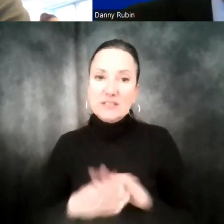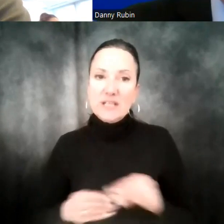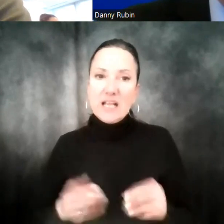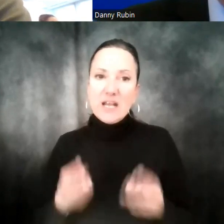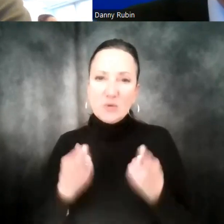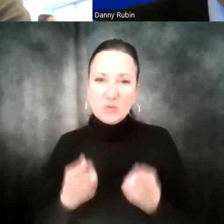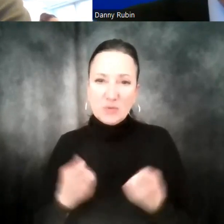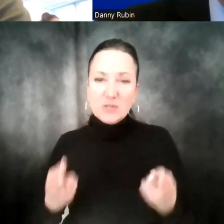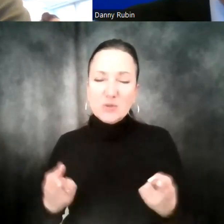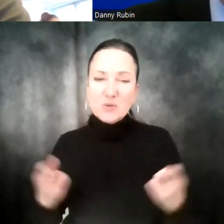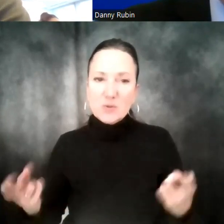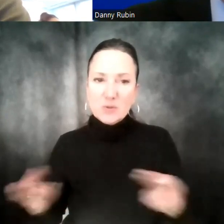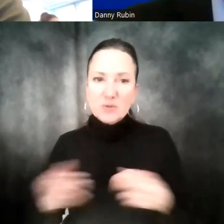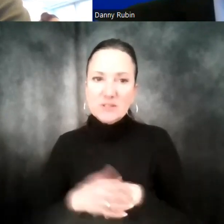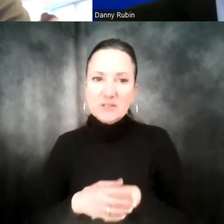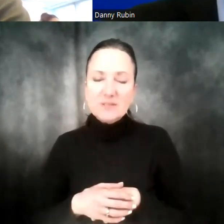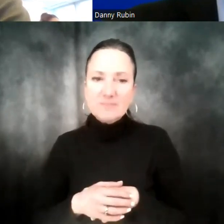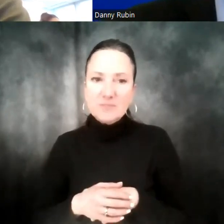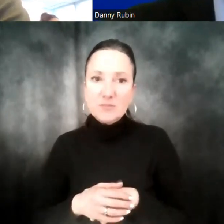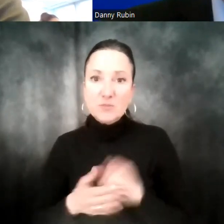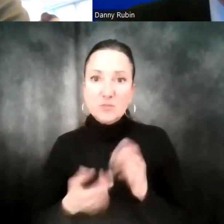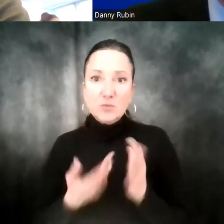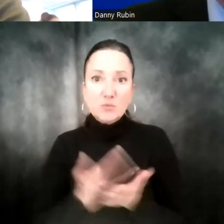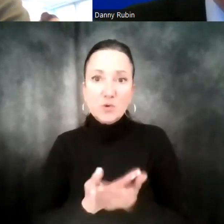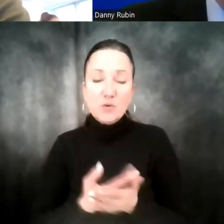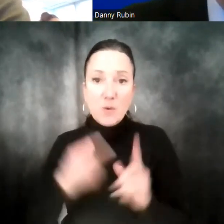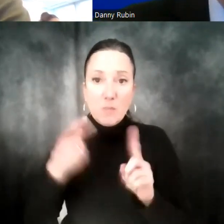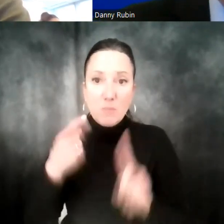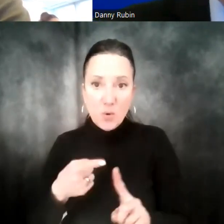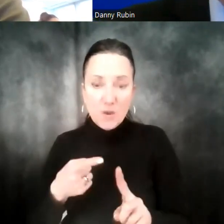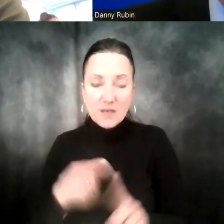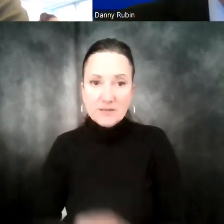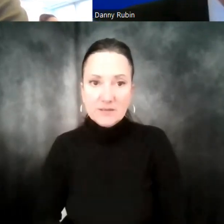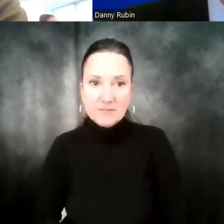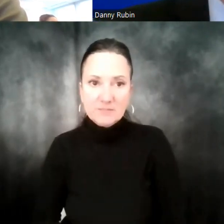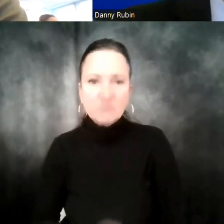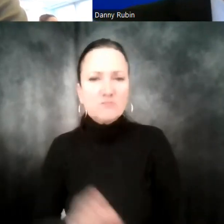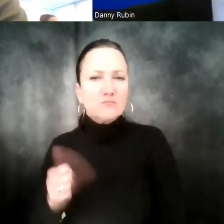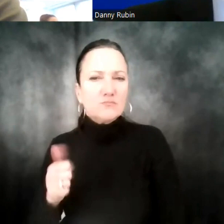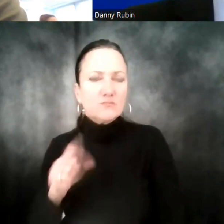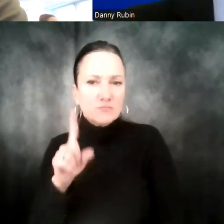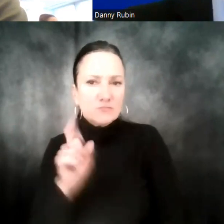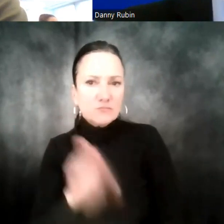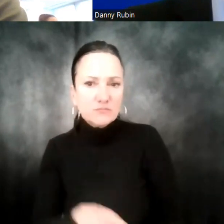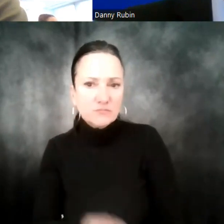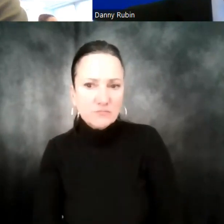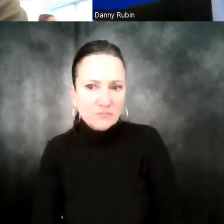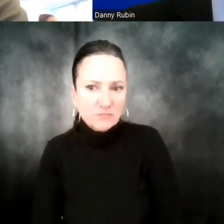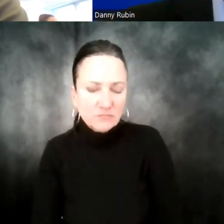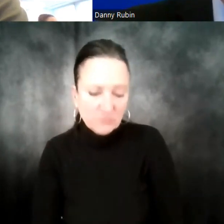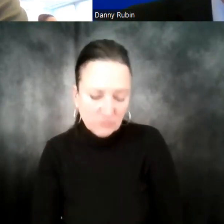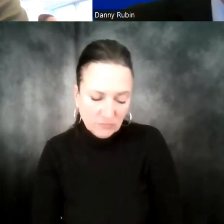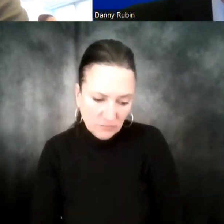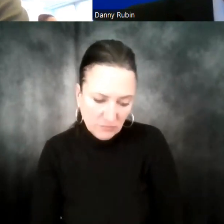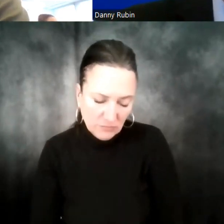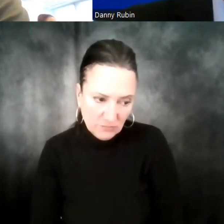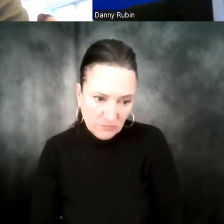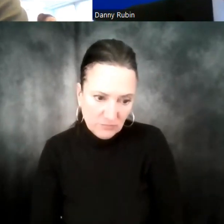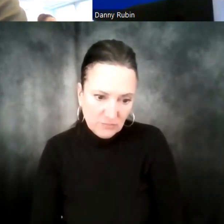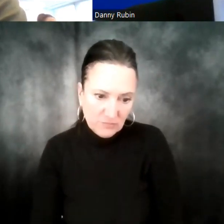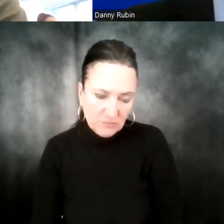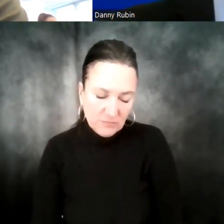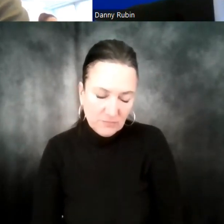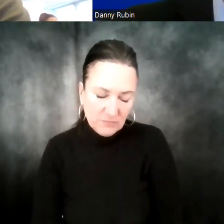point, know, put it in the form of a story. Here's another follow-up question, if you can remember. Do you remember any of the questions